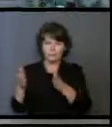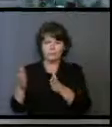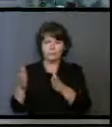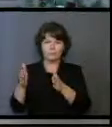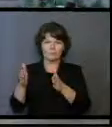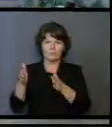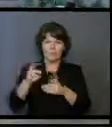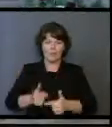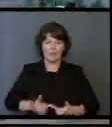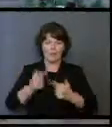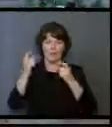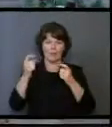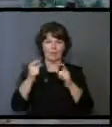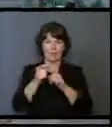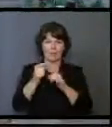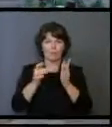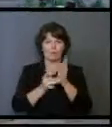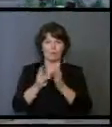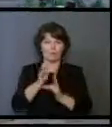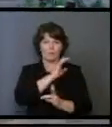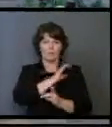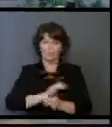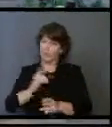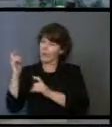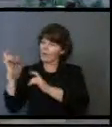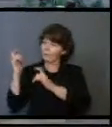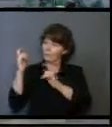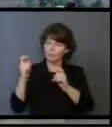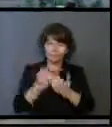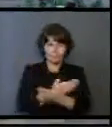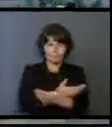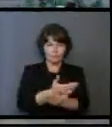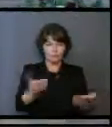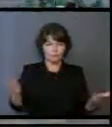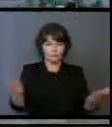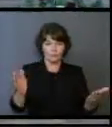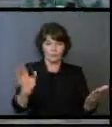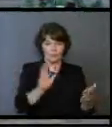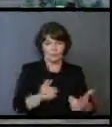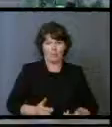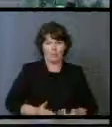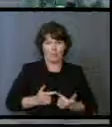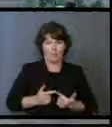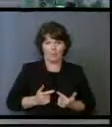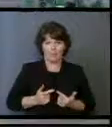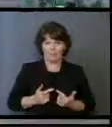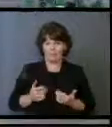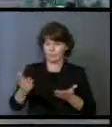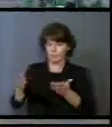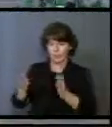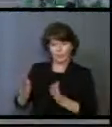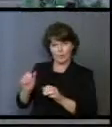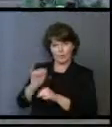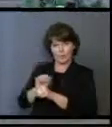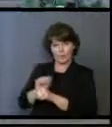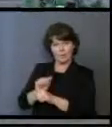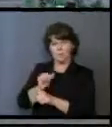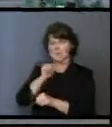the life-giving word of Jesus Christ into people's lives. A servant's work isn't glamorous.